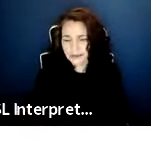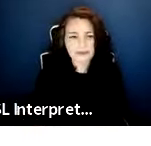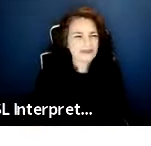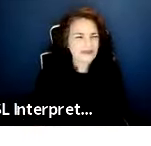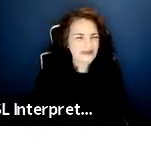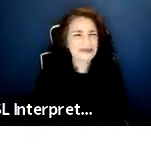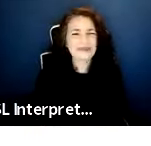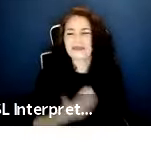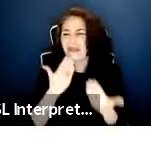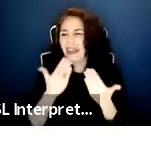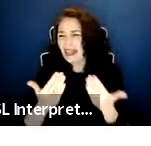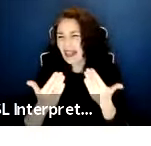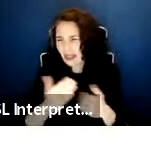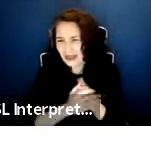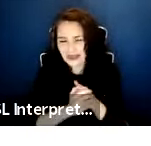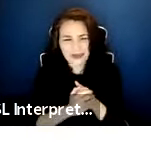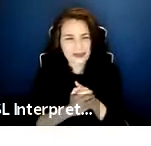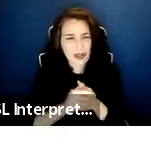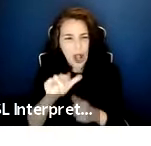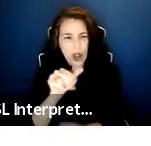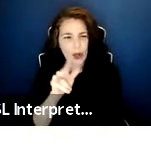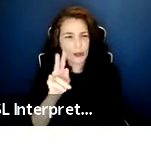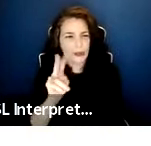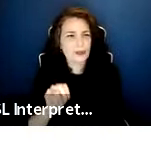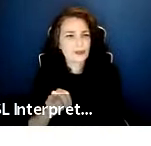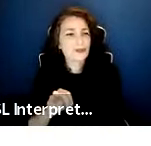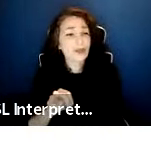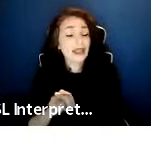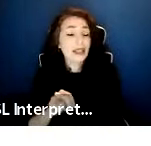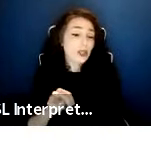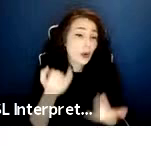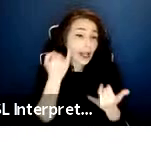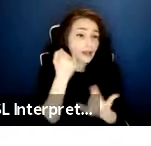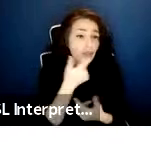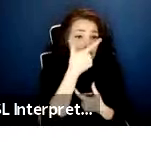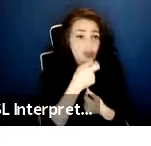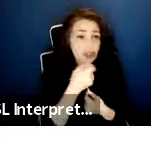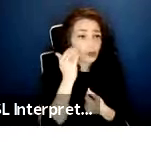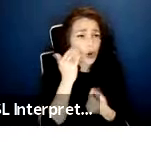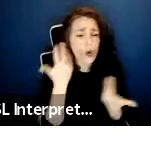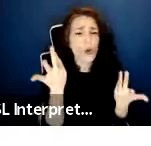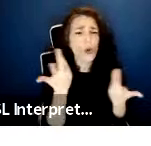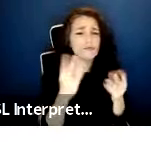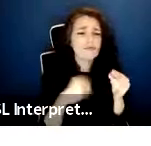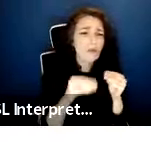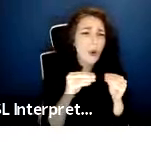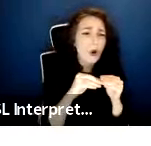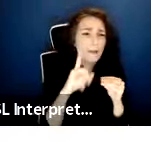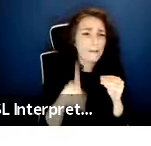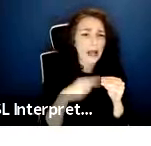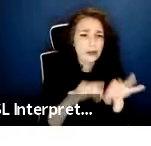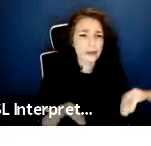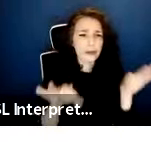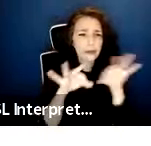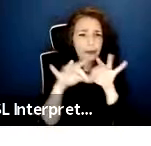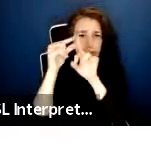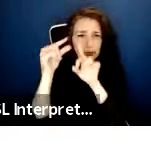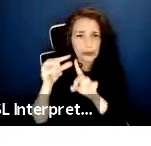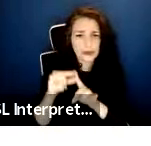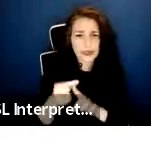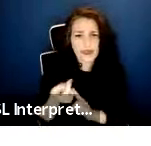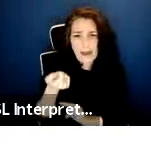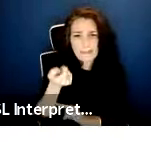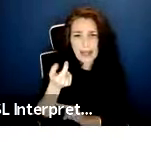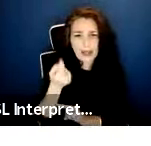Thanks, Lorna. So, you know, I'm sure a lot of you are very interested in learning more about the key terms of the micro agreement. As President